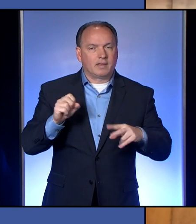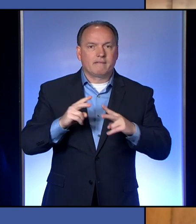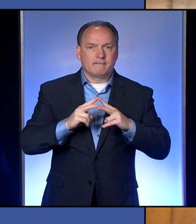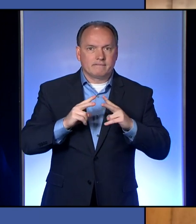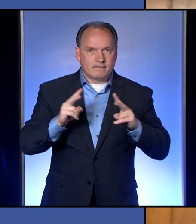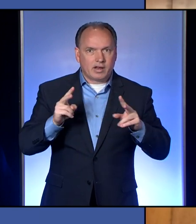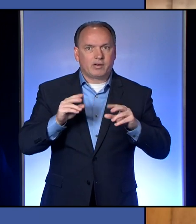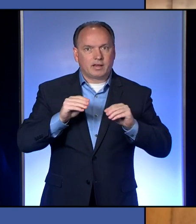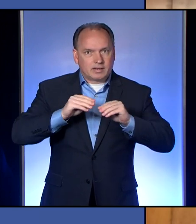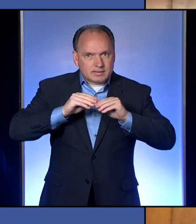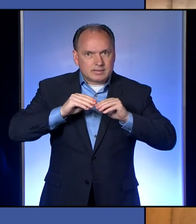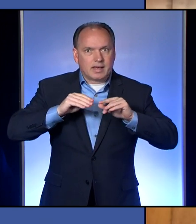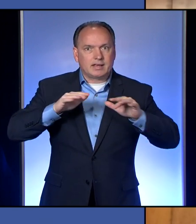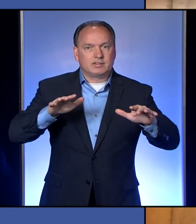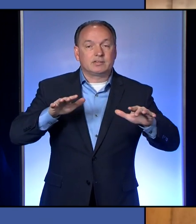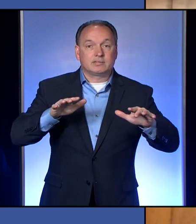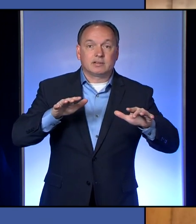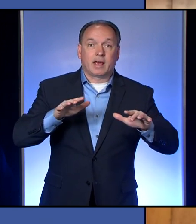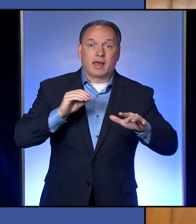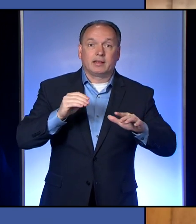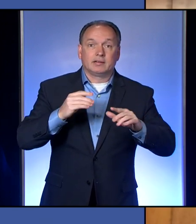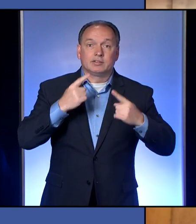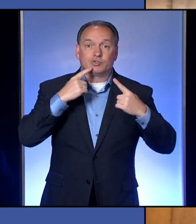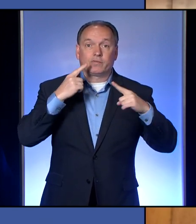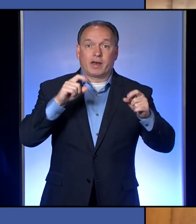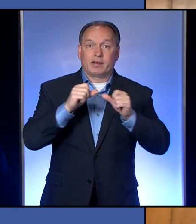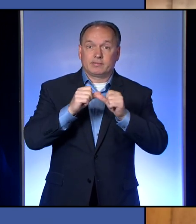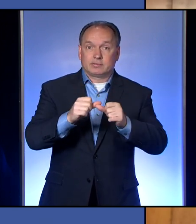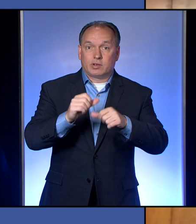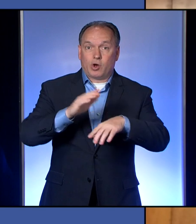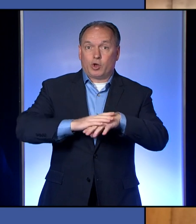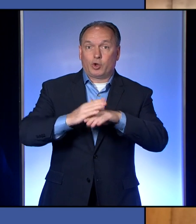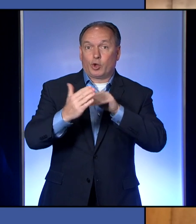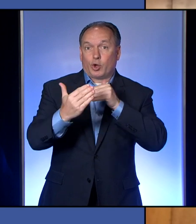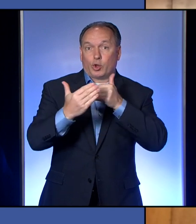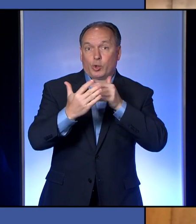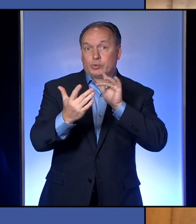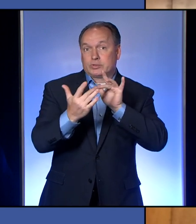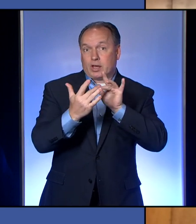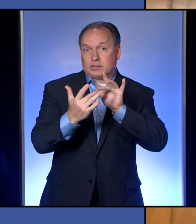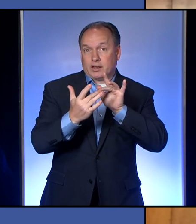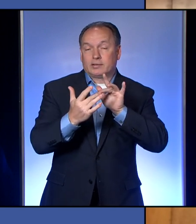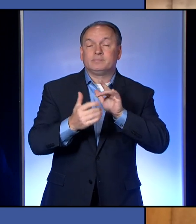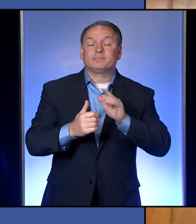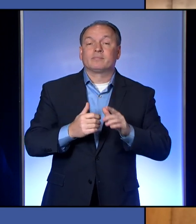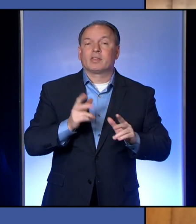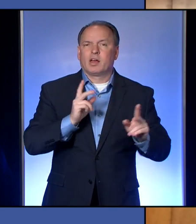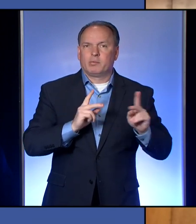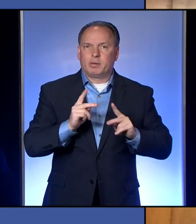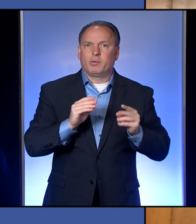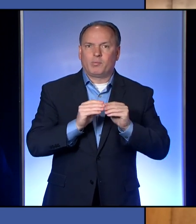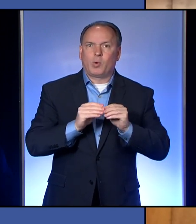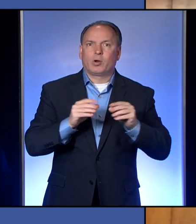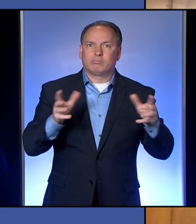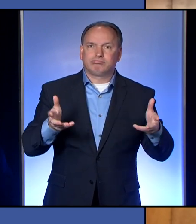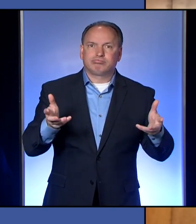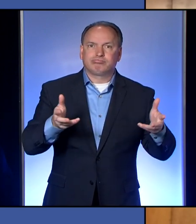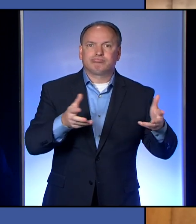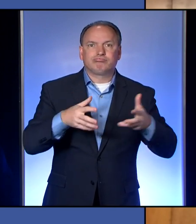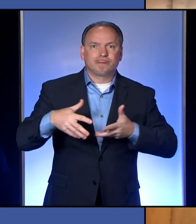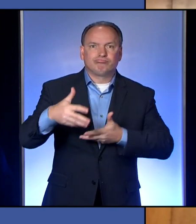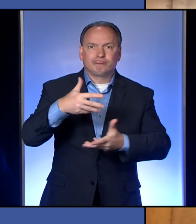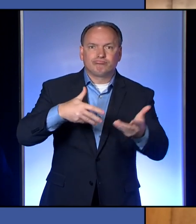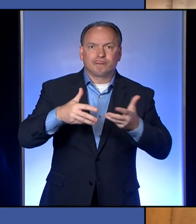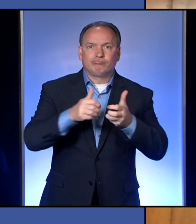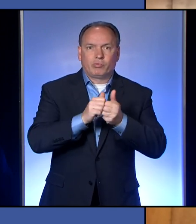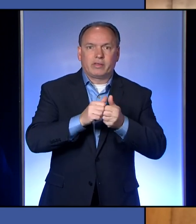and it thrives on close contact. And I think that as people have spent more time with each other and